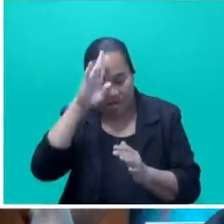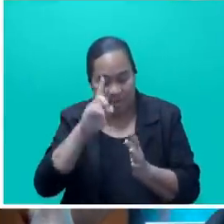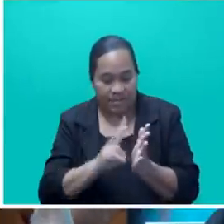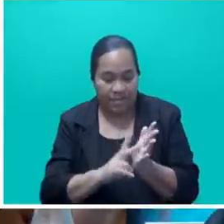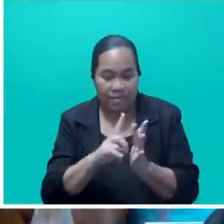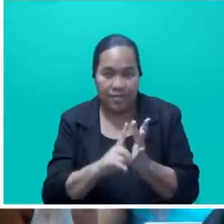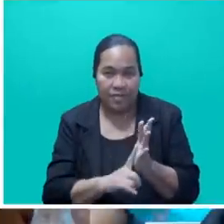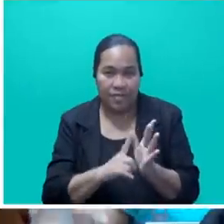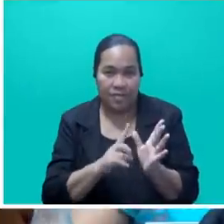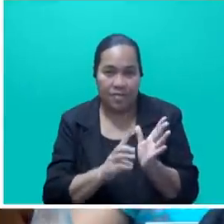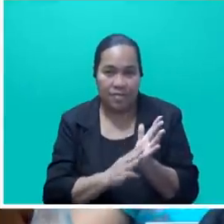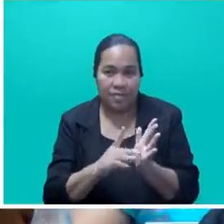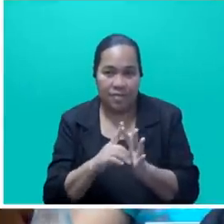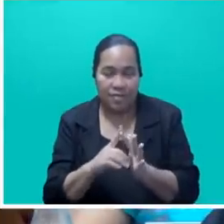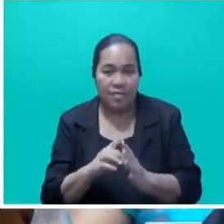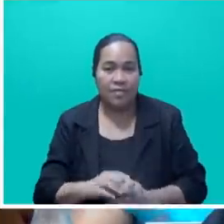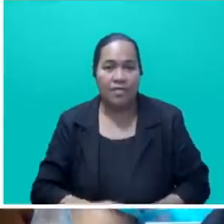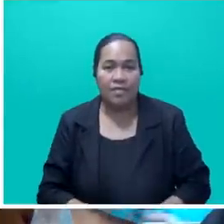-2024 session of Parliament.